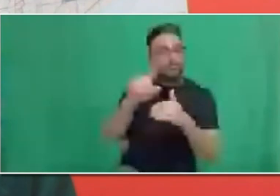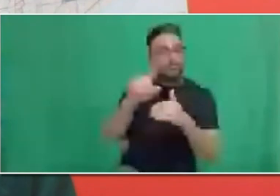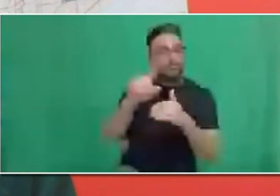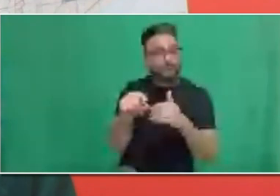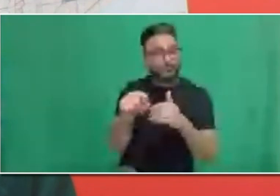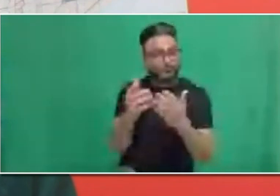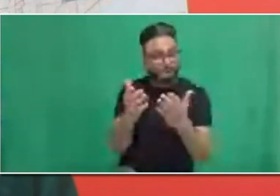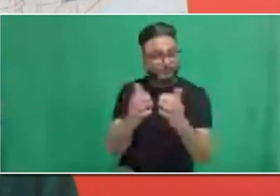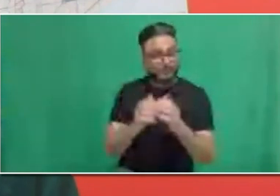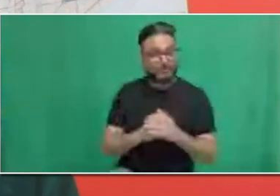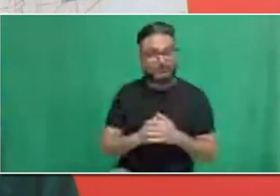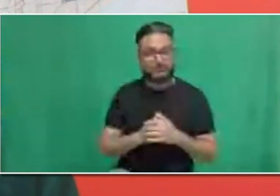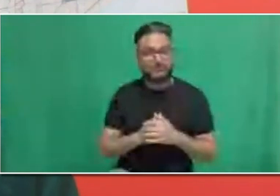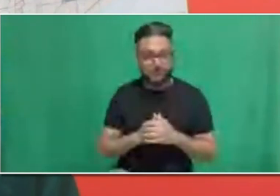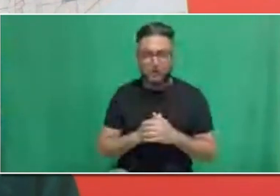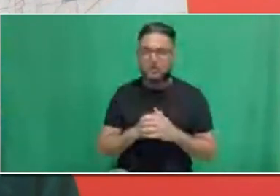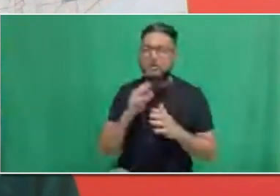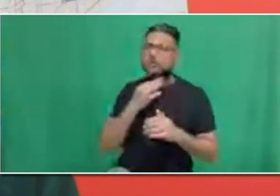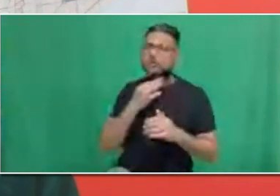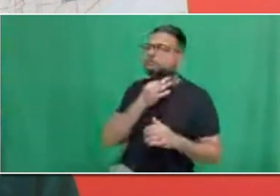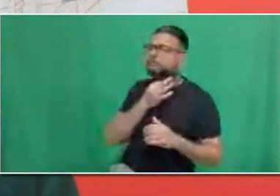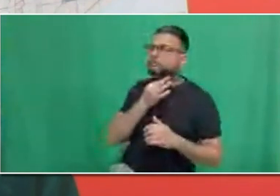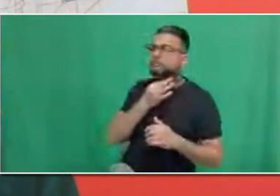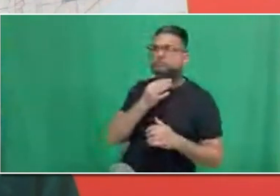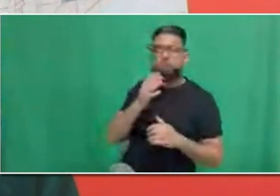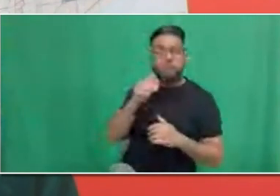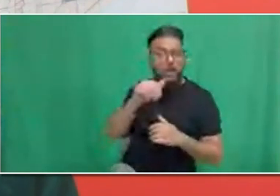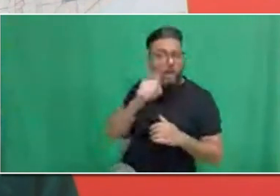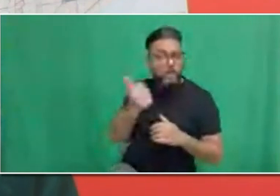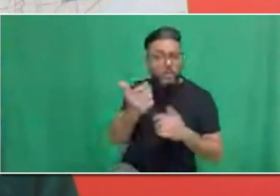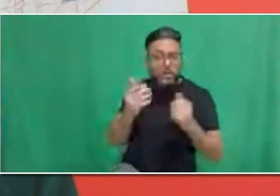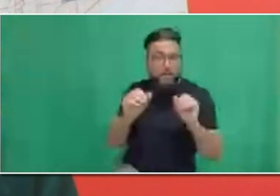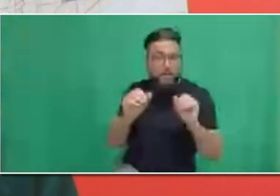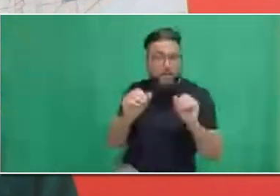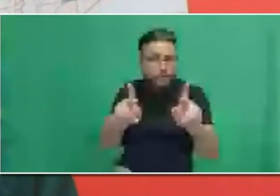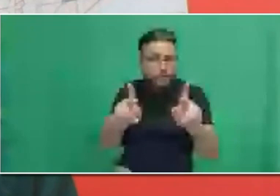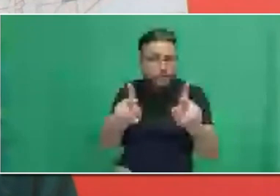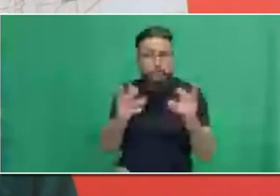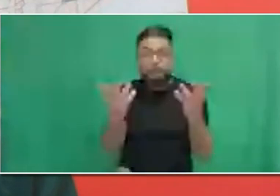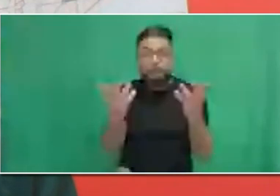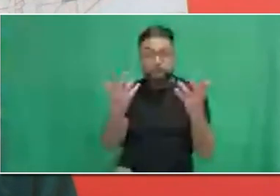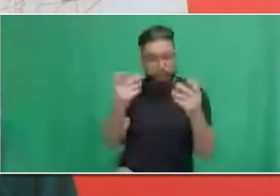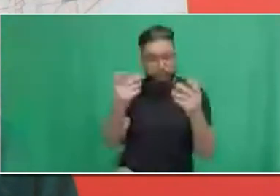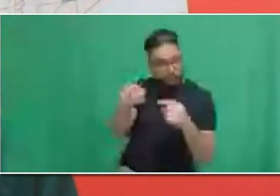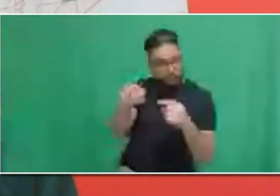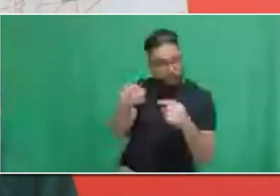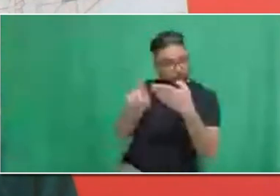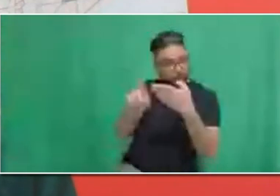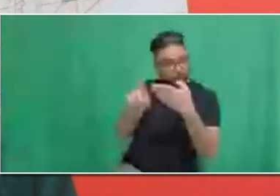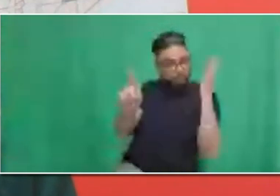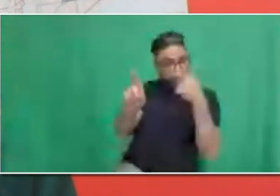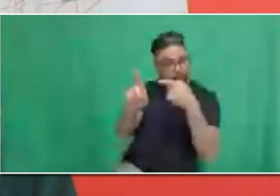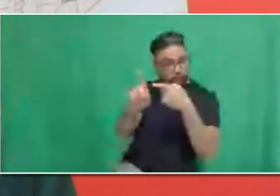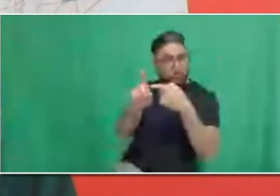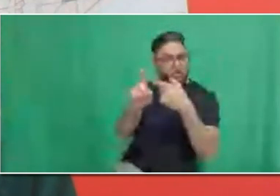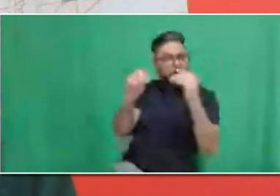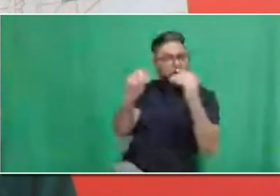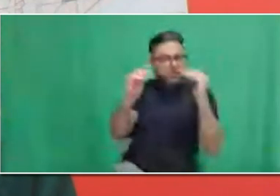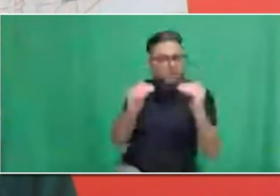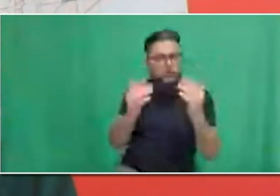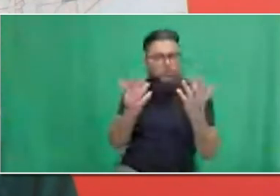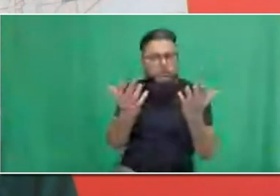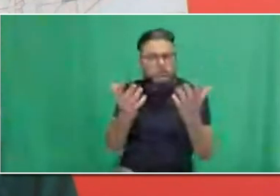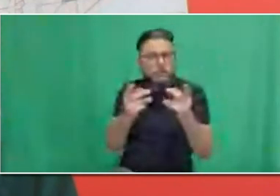positions that have been listed? I don't meet the skills or education qualifications for the roles discussed, but I would like to work with the